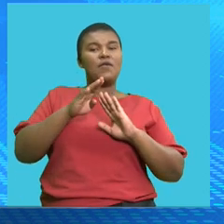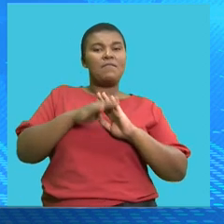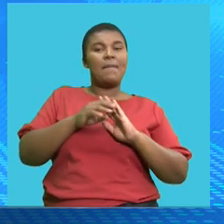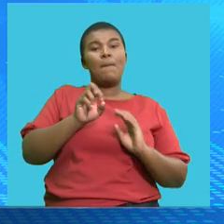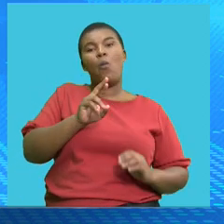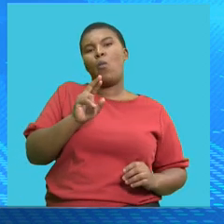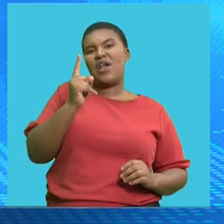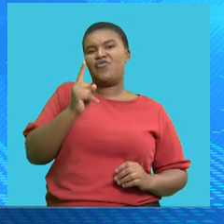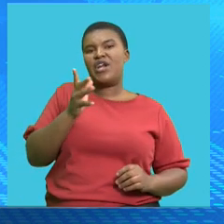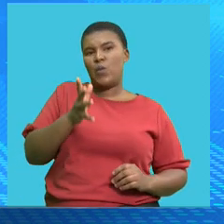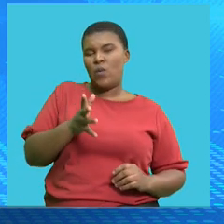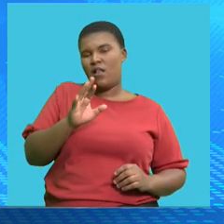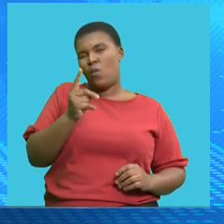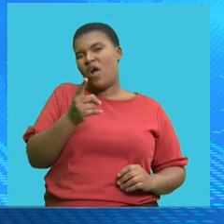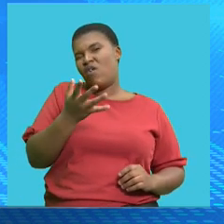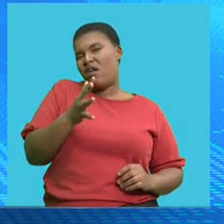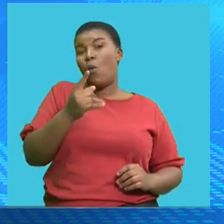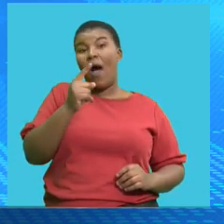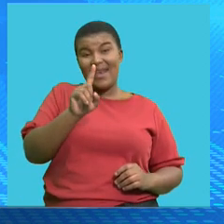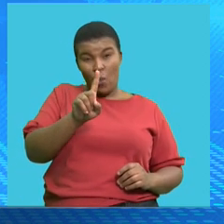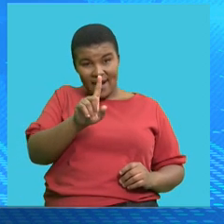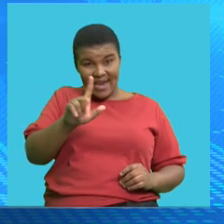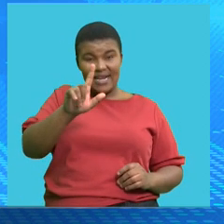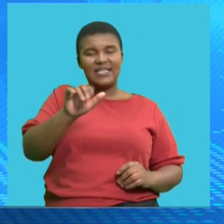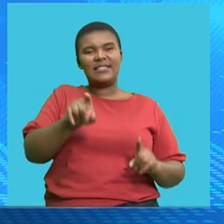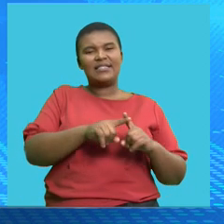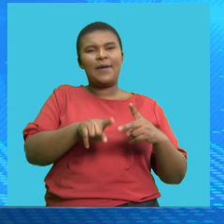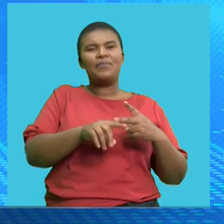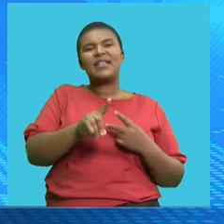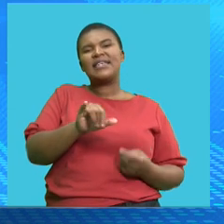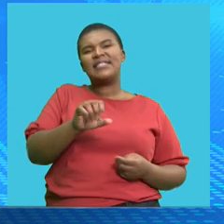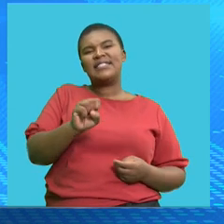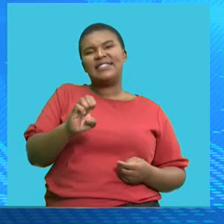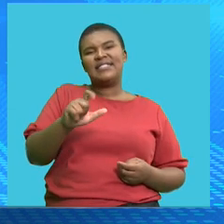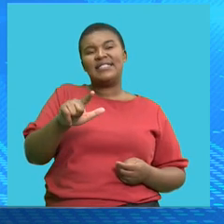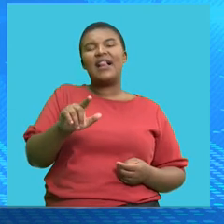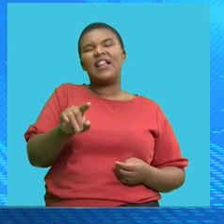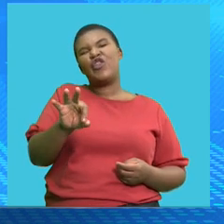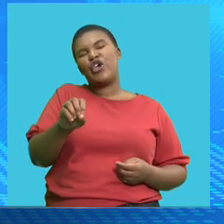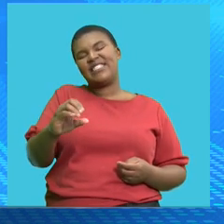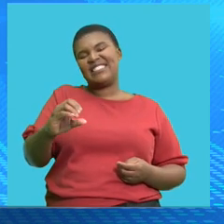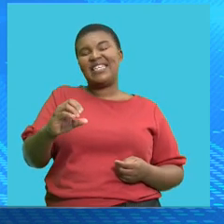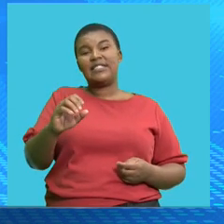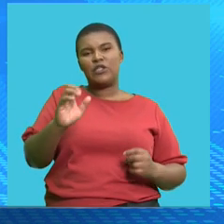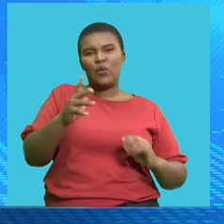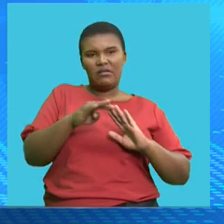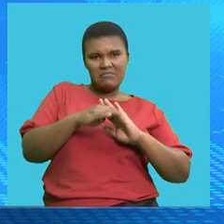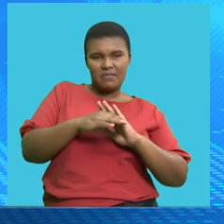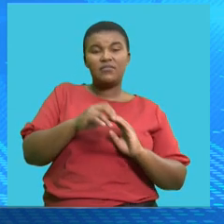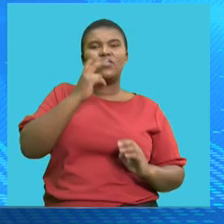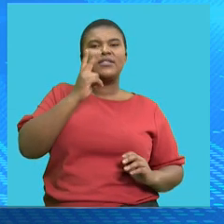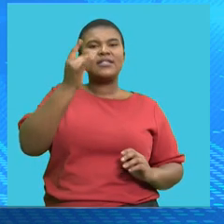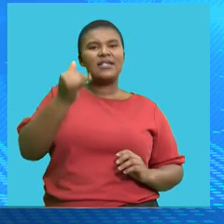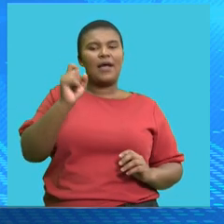one rand around one rand per liter and diesel prices by around 30 cents per liter so this will bring your